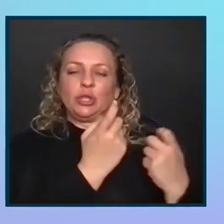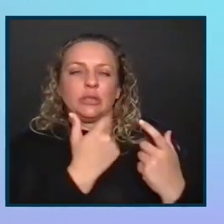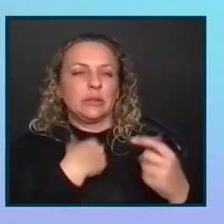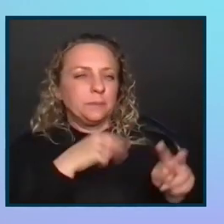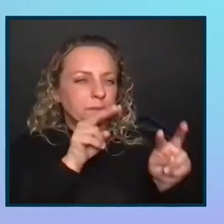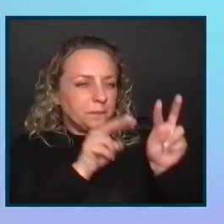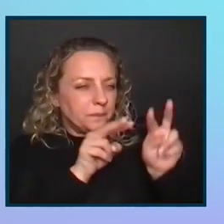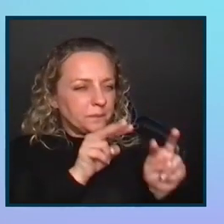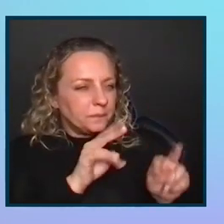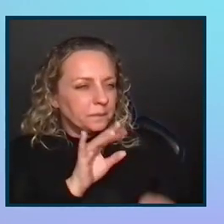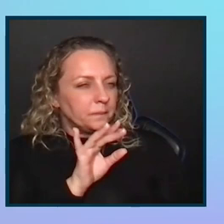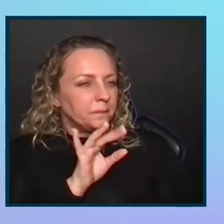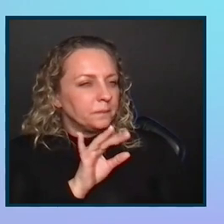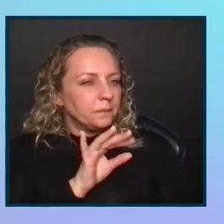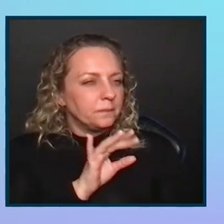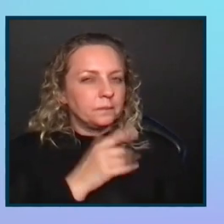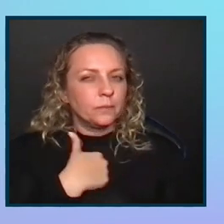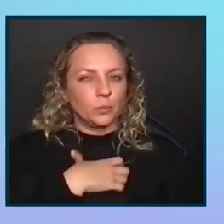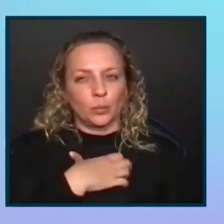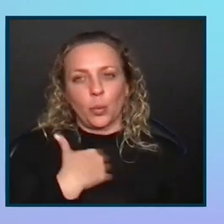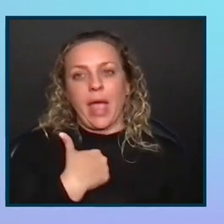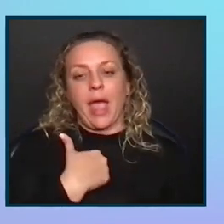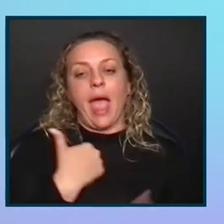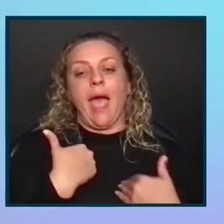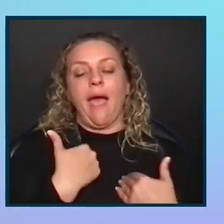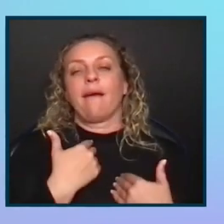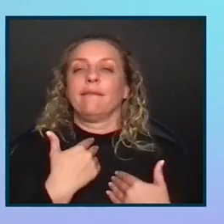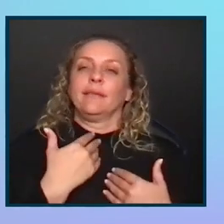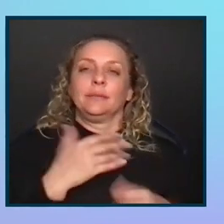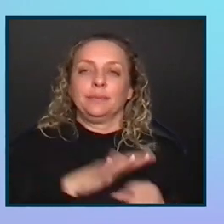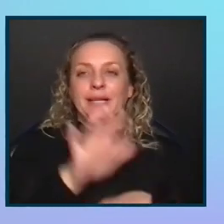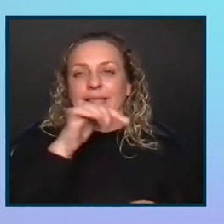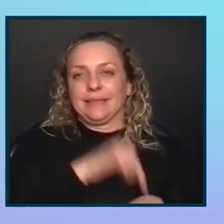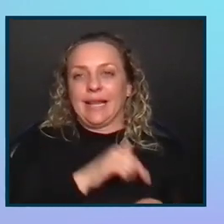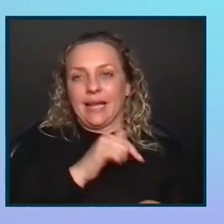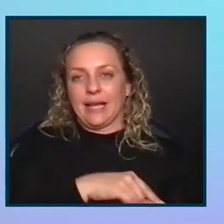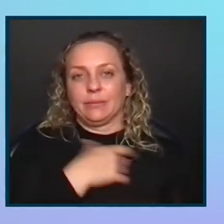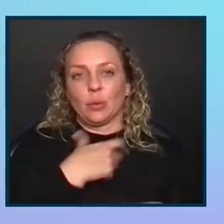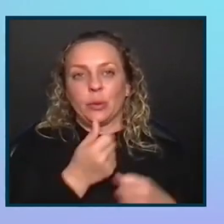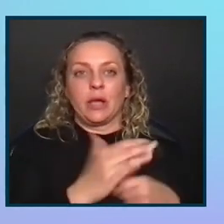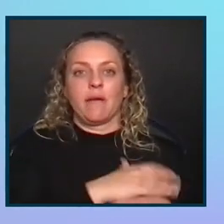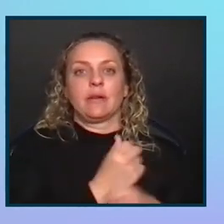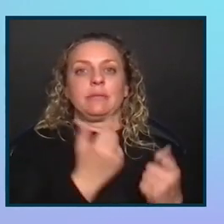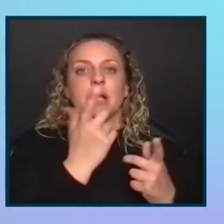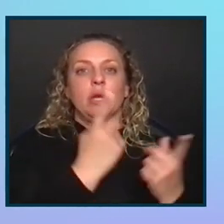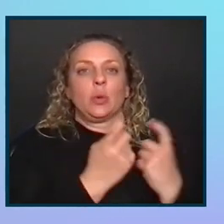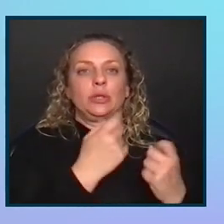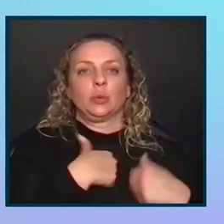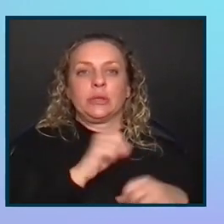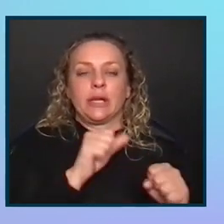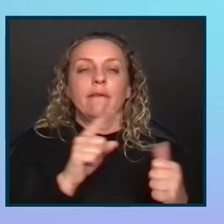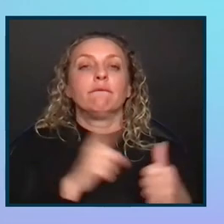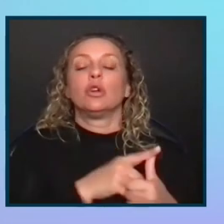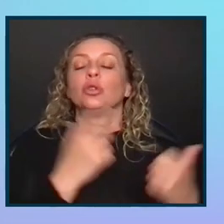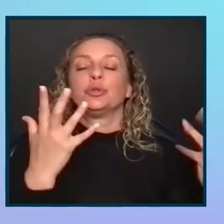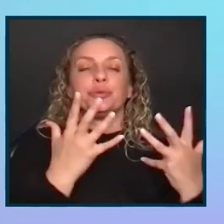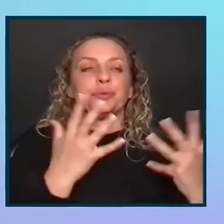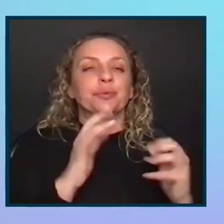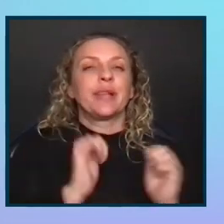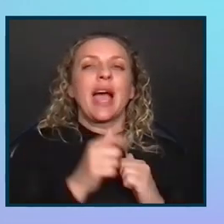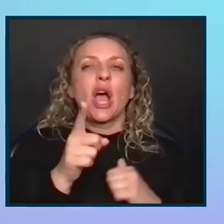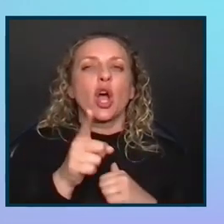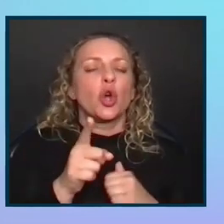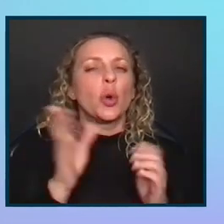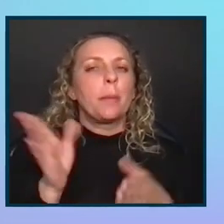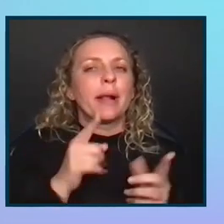And the good news is we have time. So that's great. So we've got to cover as many questions as we can. All right. So the first question is, how do you